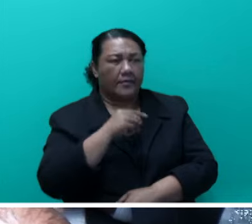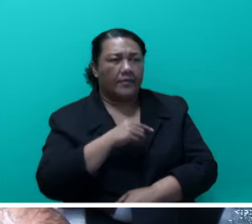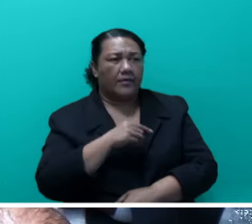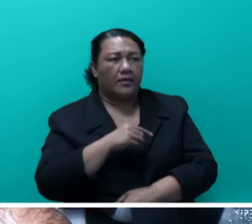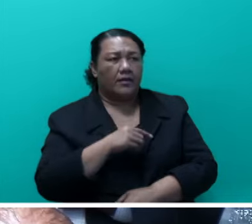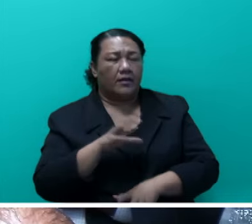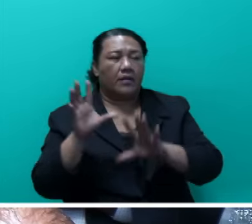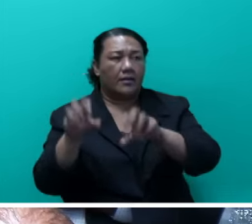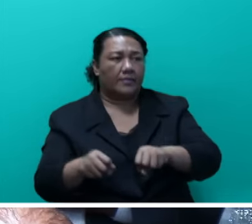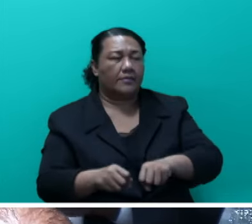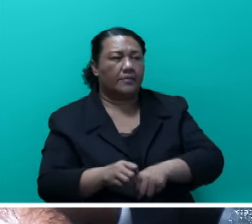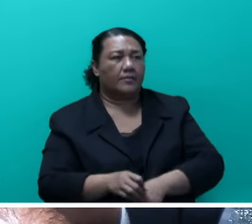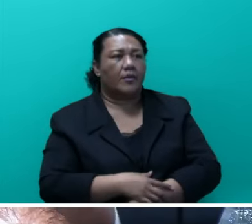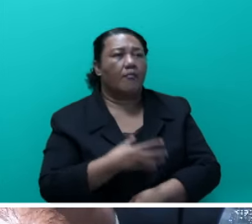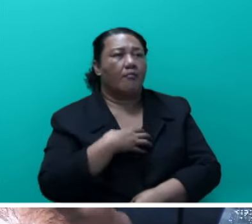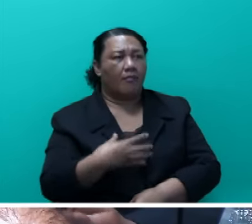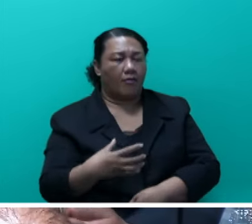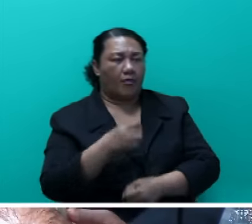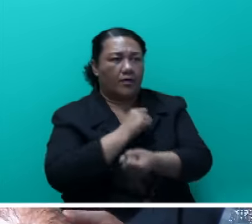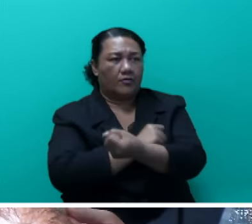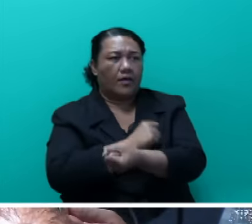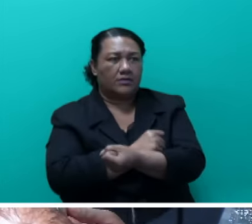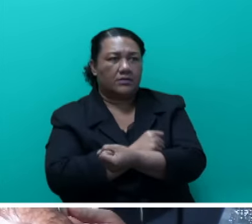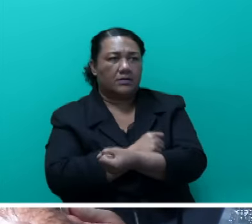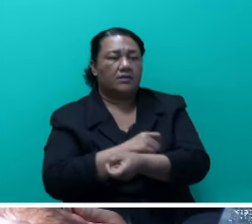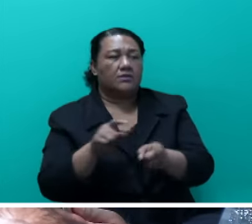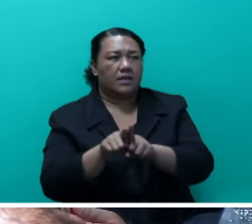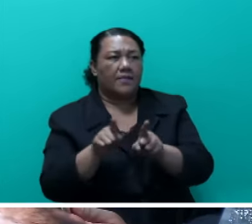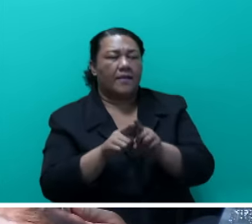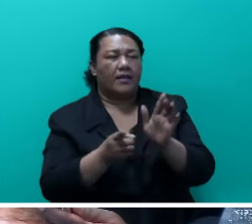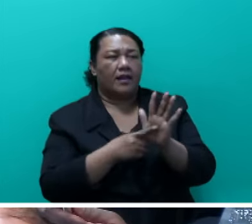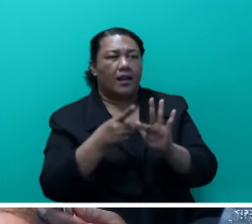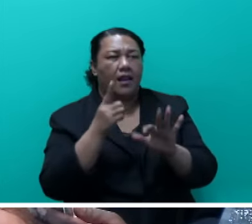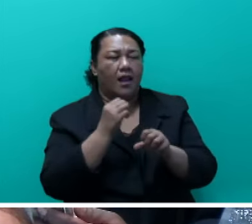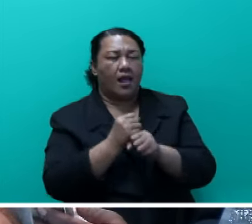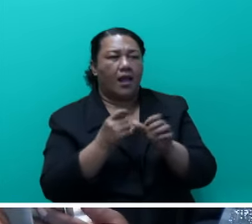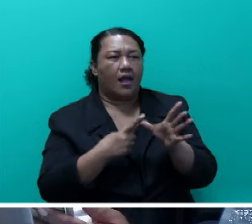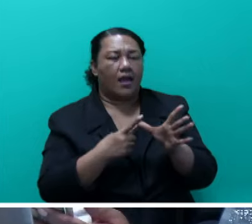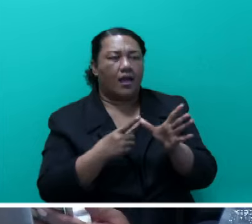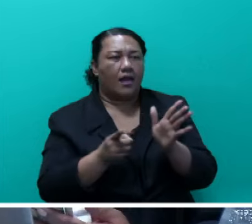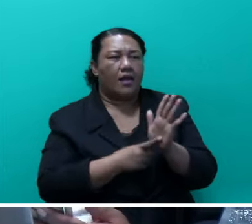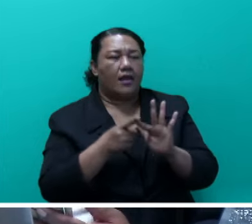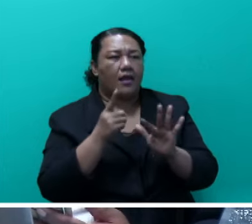more drugs as as we have heard of the cases in Llangalanga and also in